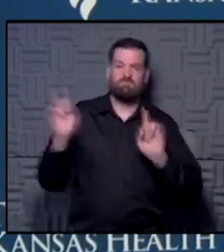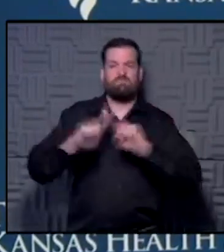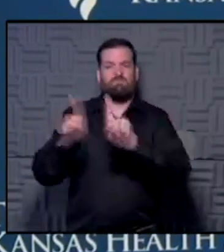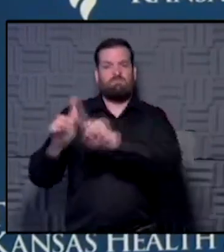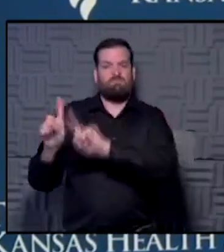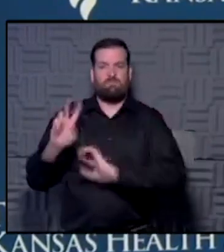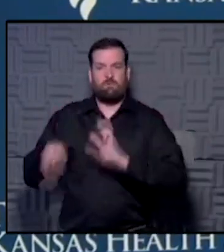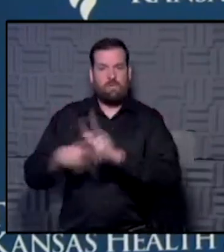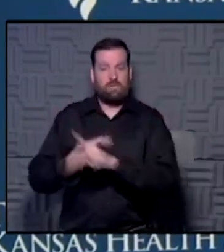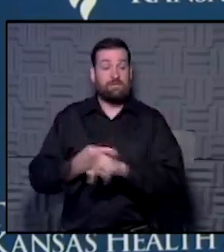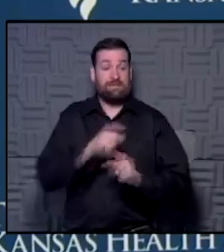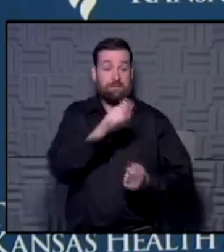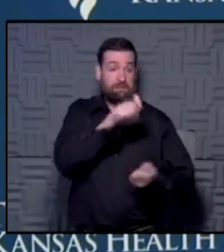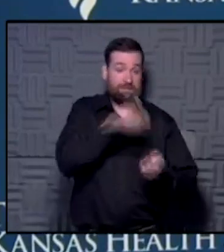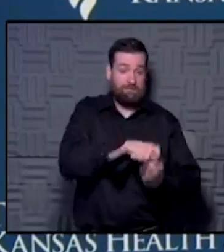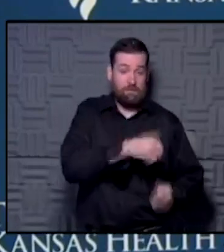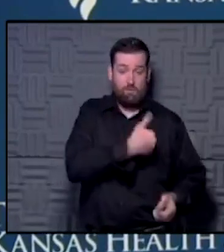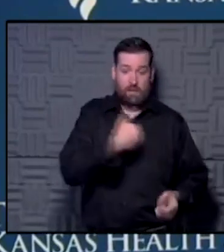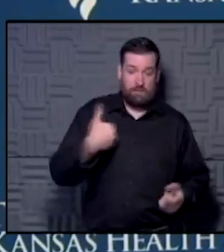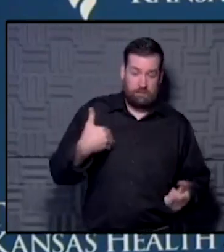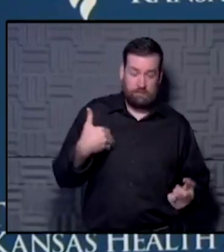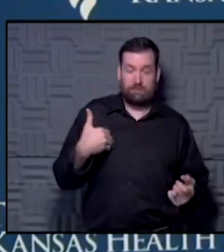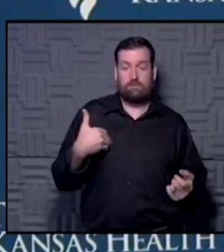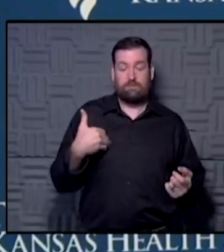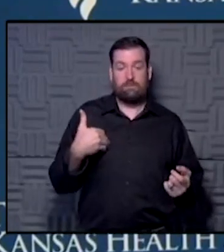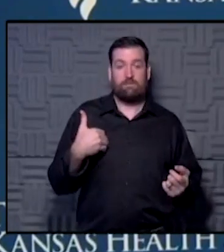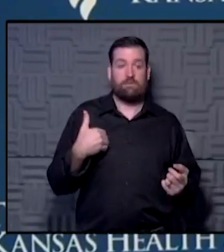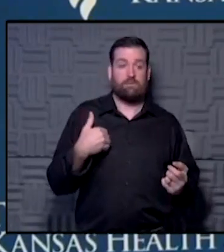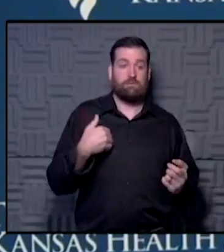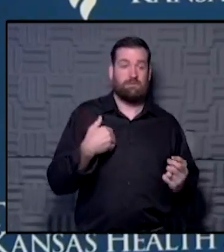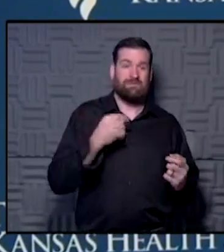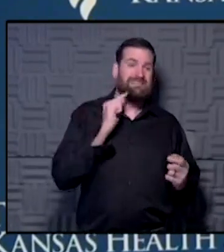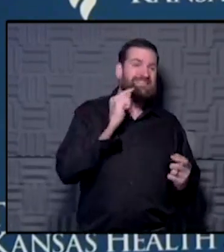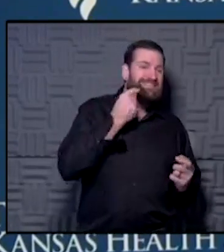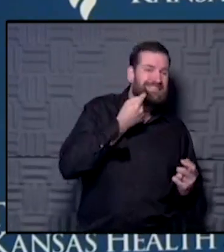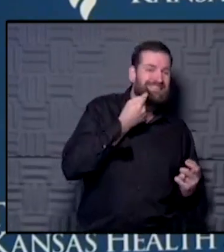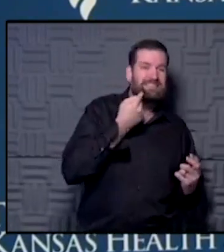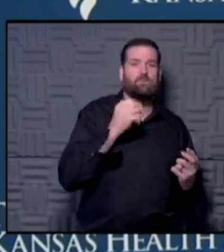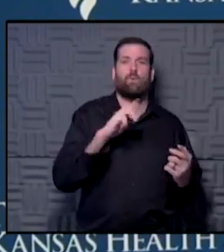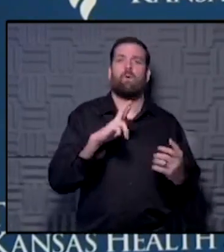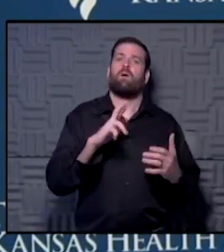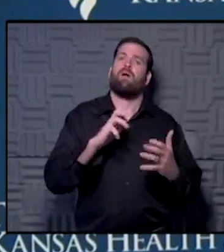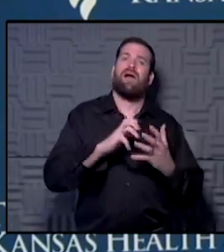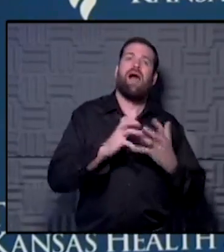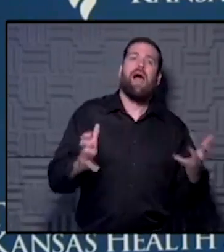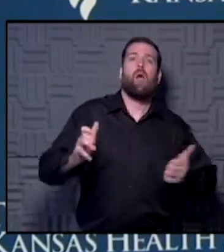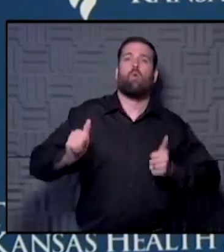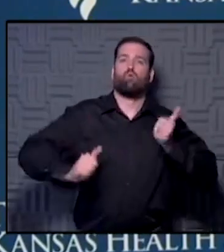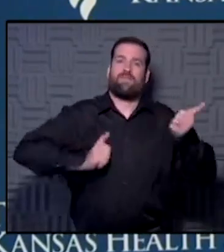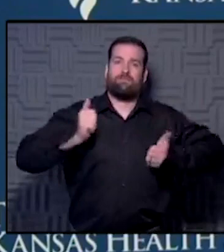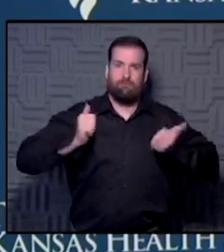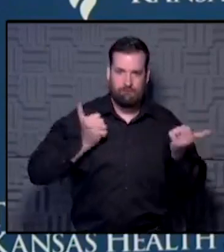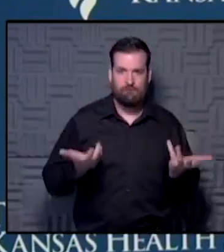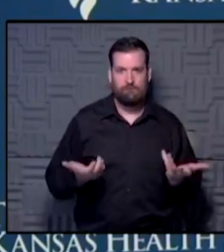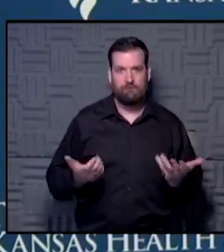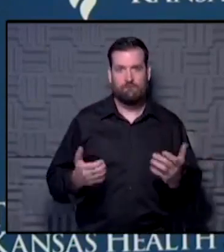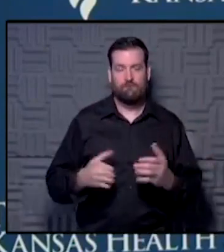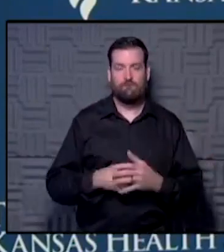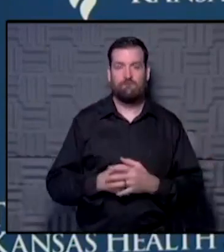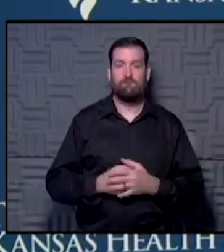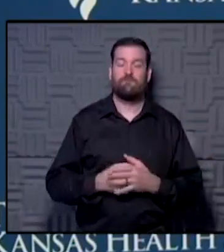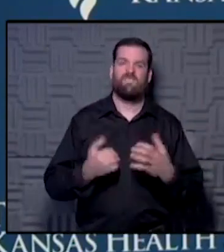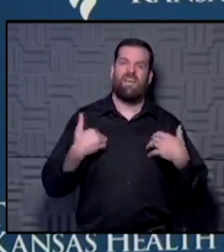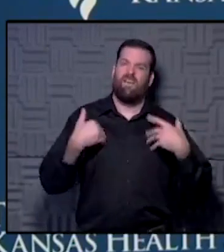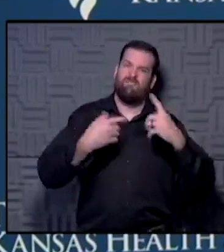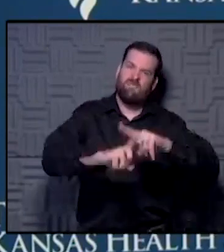particular in breast, from the severity, so to speak, or the aggressiveness of the cancer. And we have so many